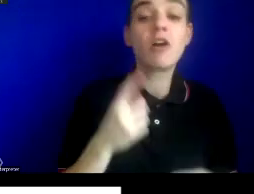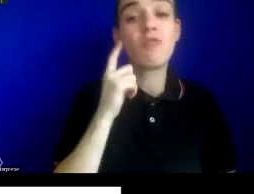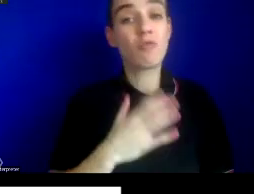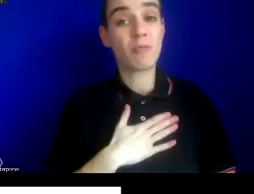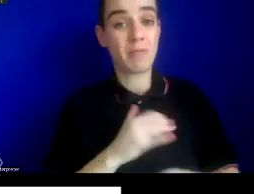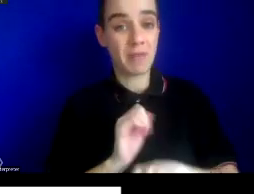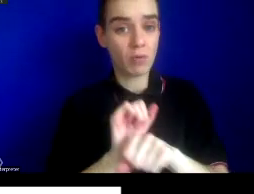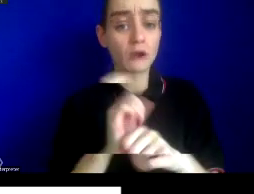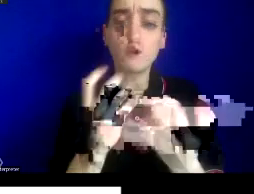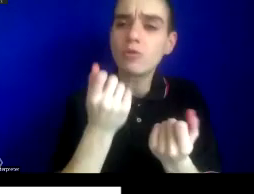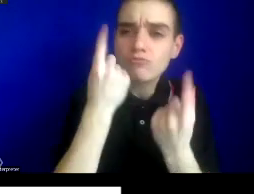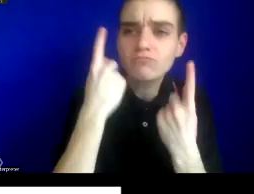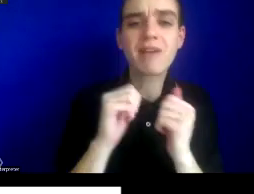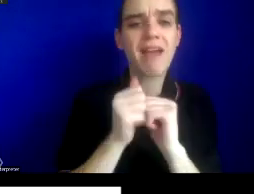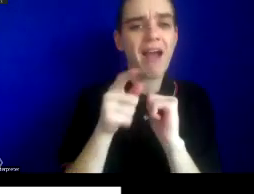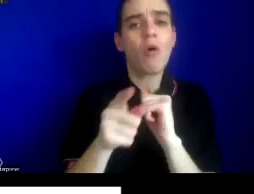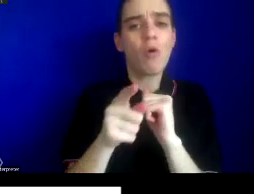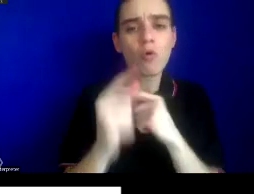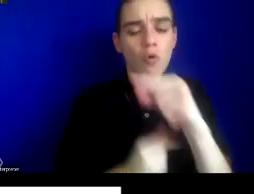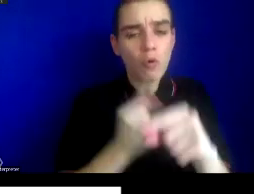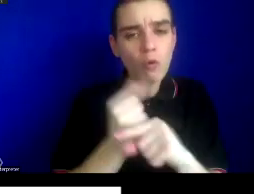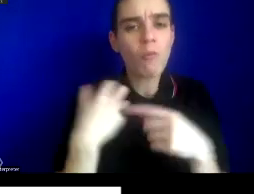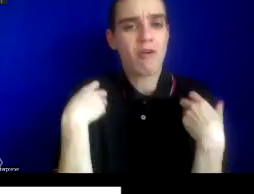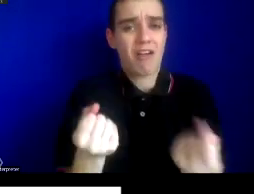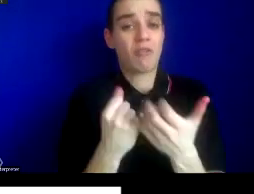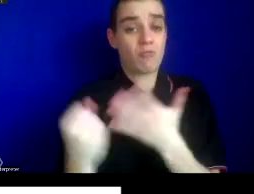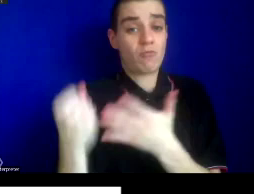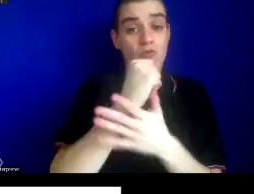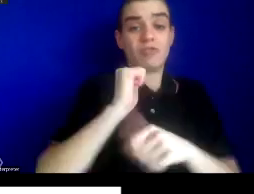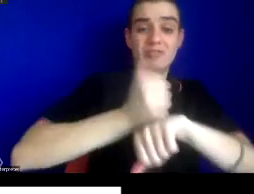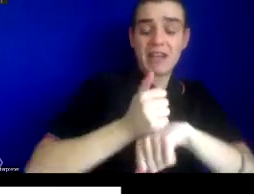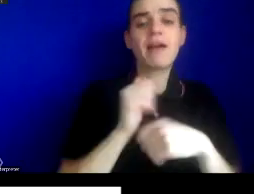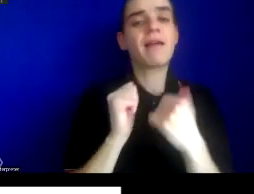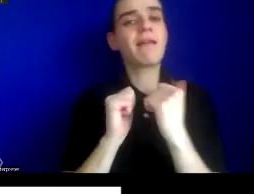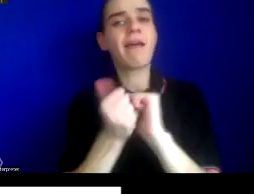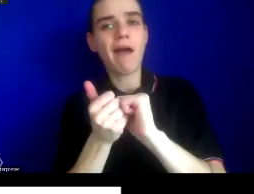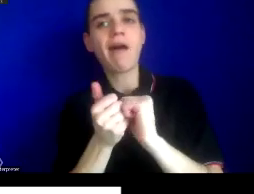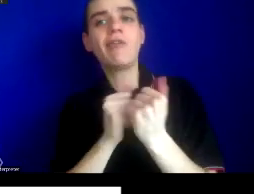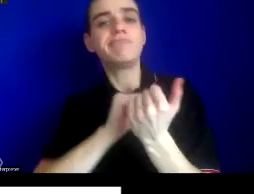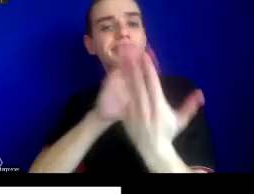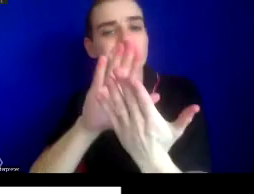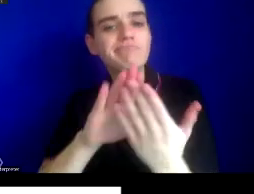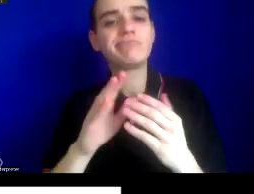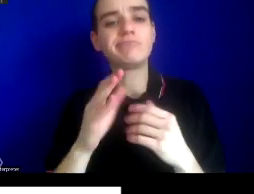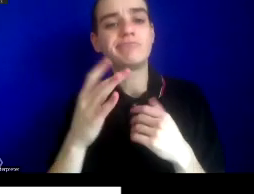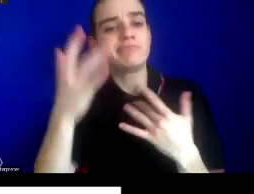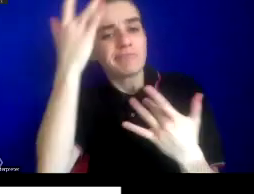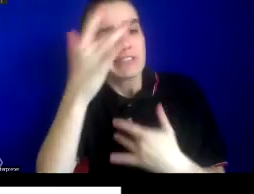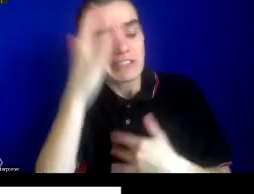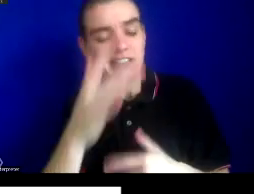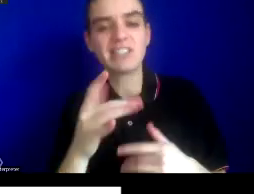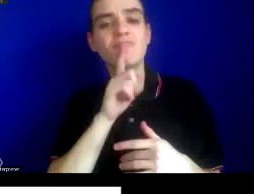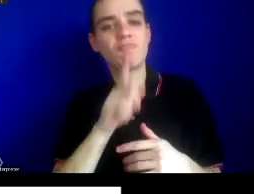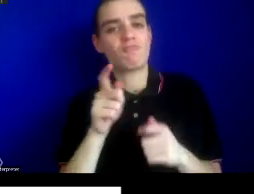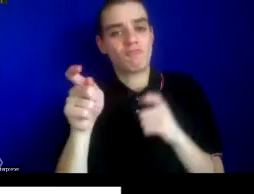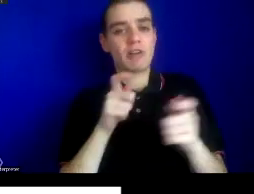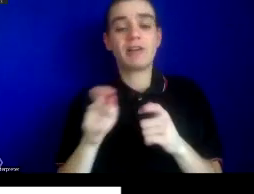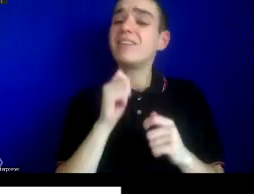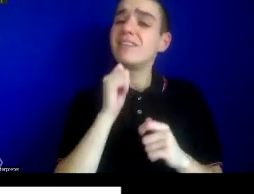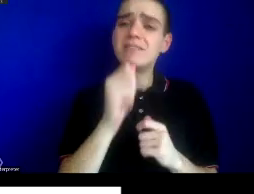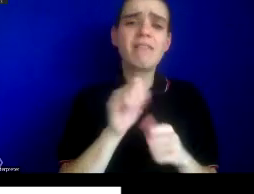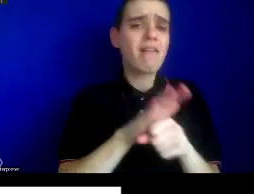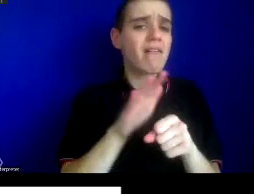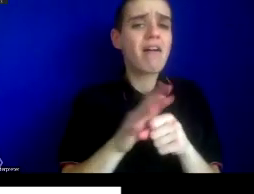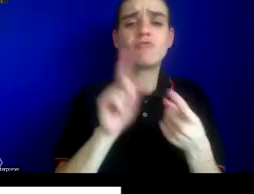set for international disease response, how infectious diseases are addressed and regulated, it's not sufficient to examine the biological or